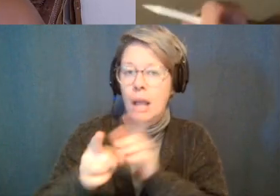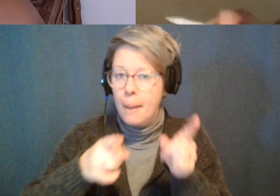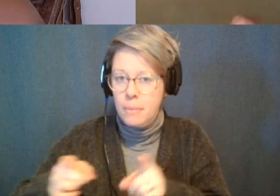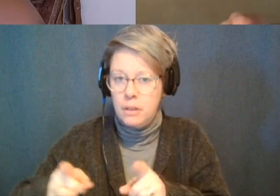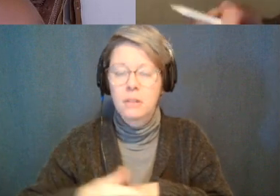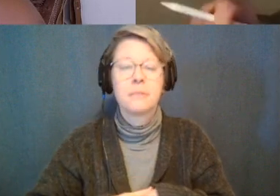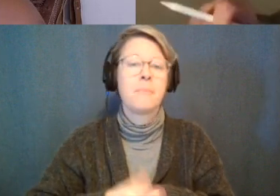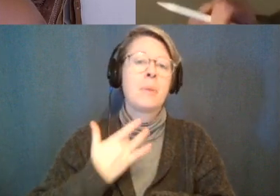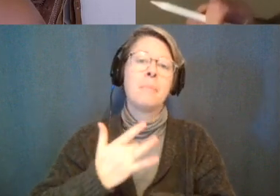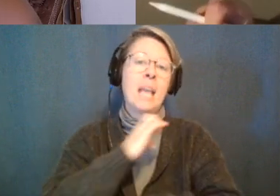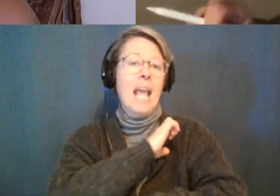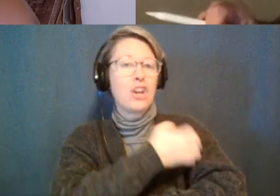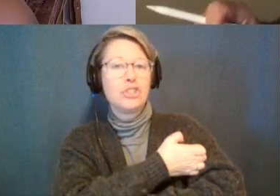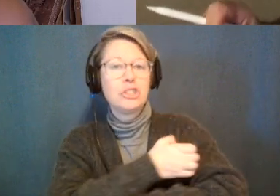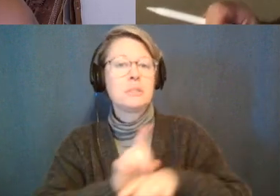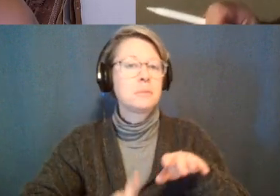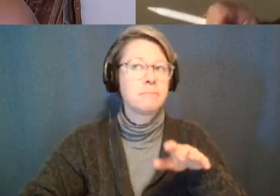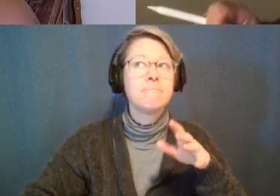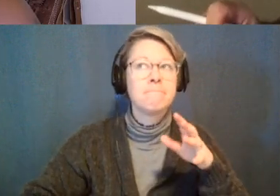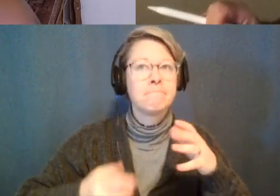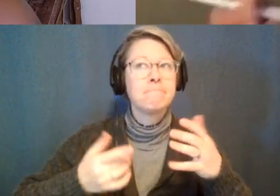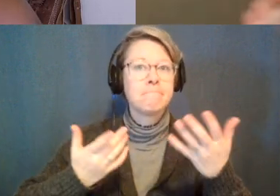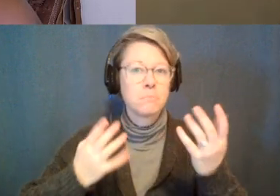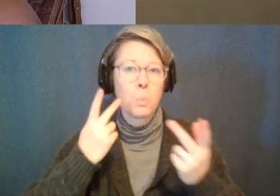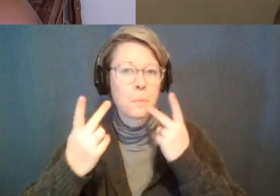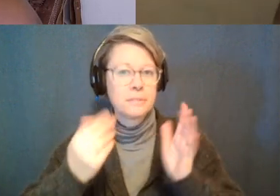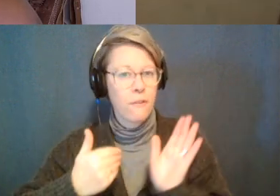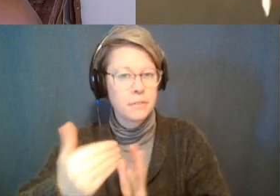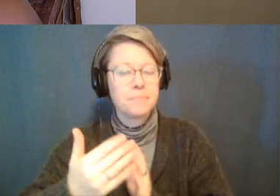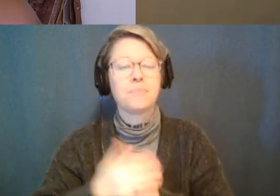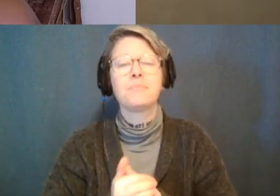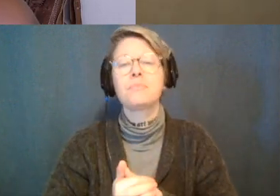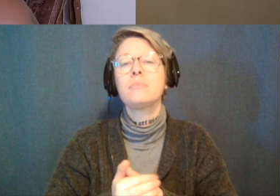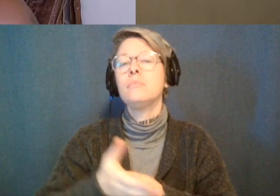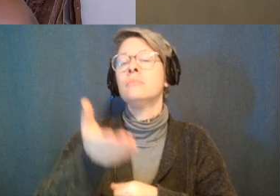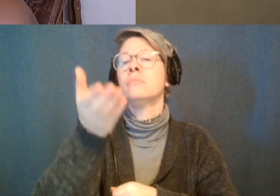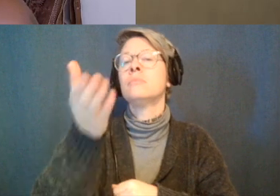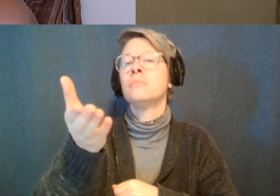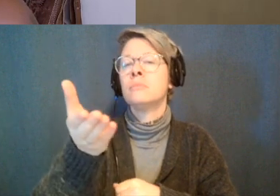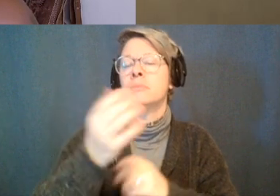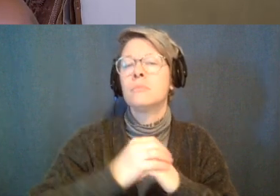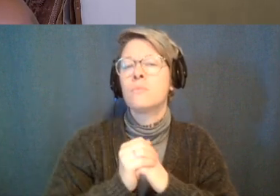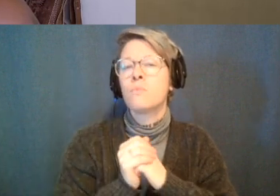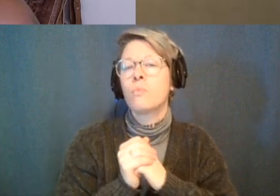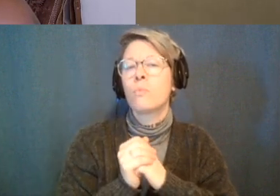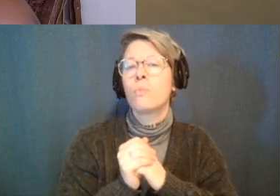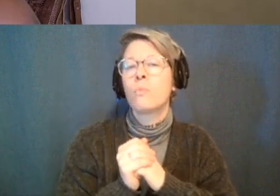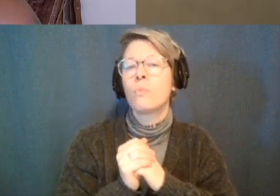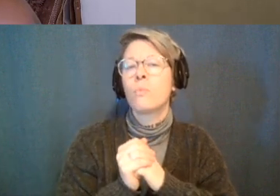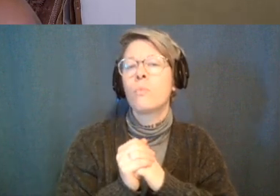are coming up what um what do you do um for other people